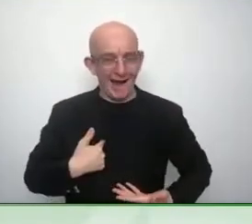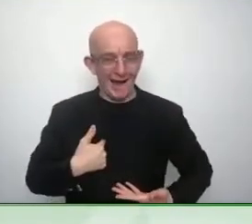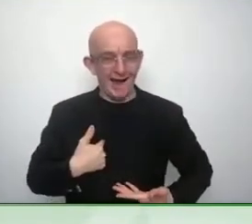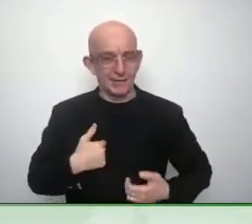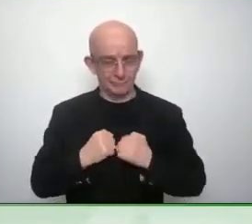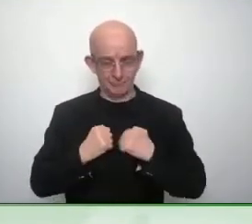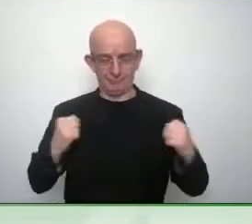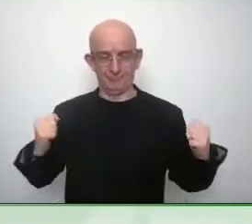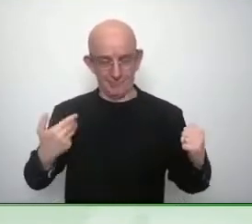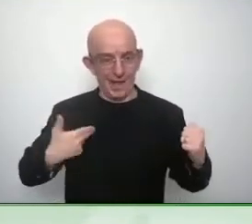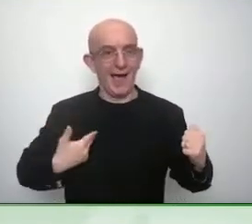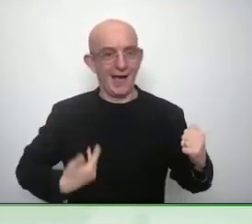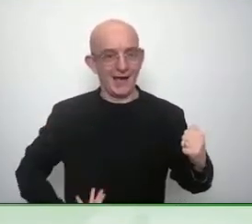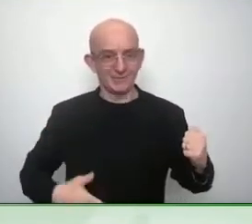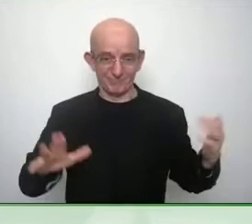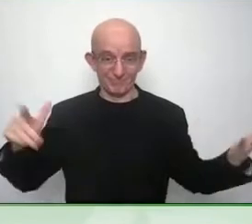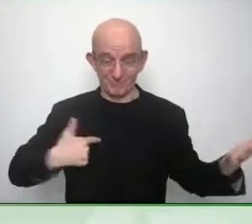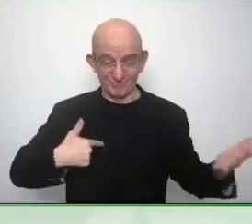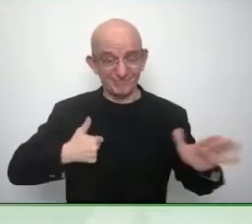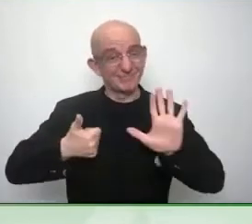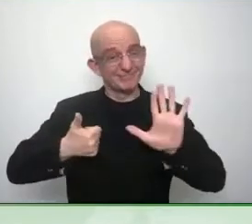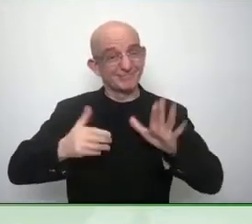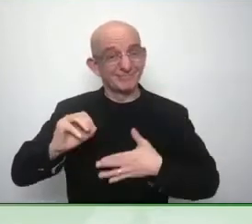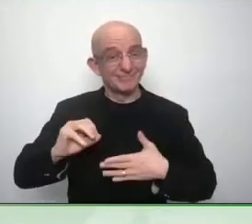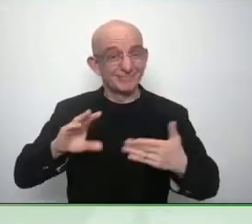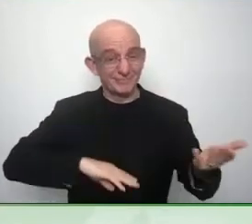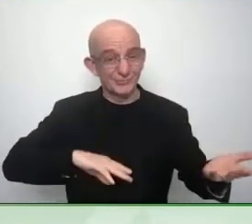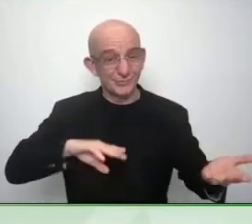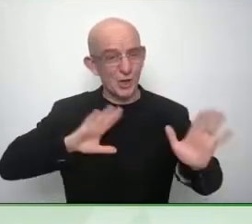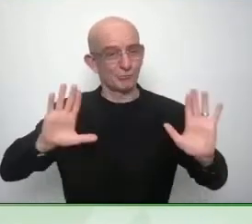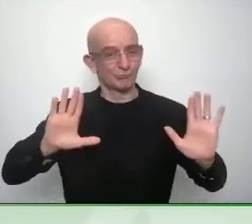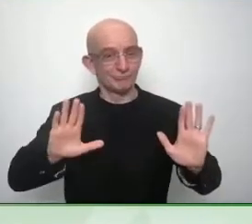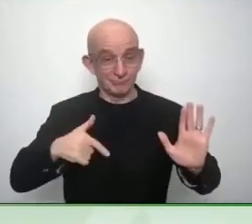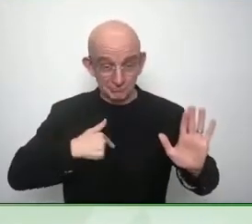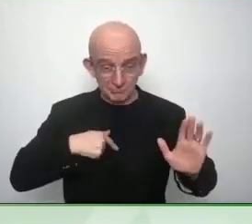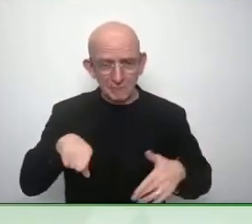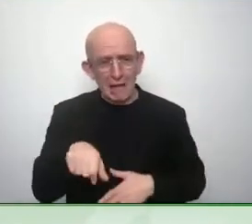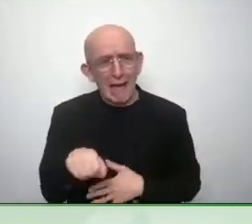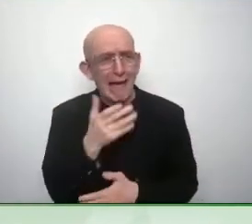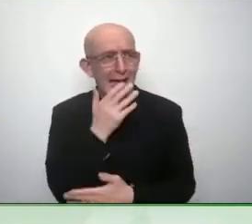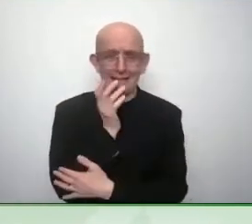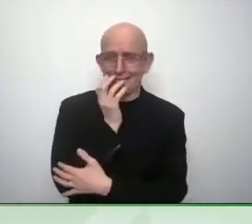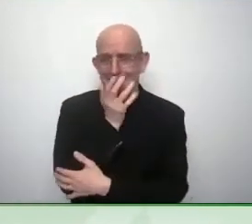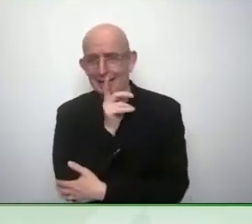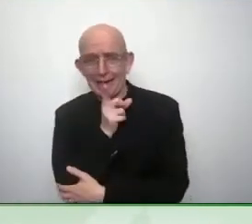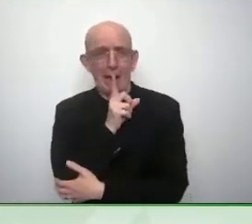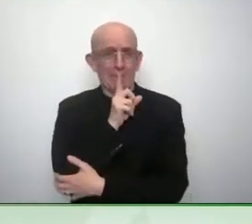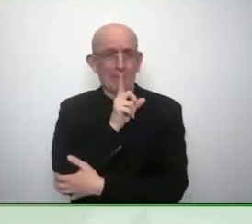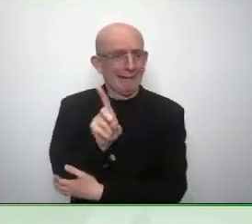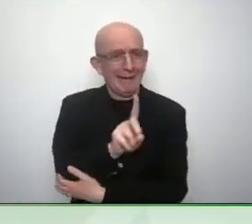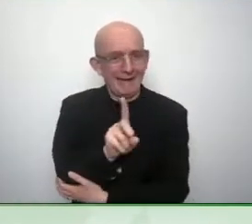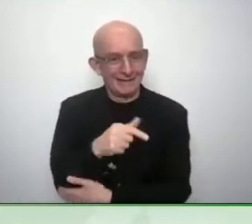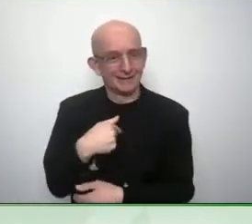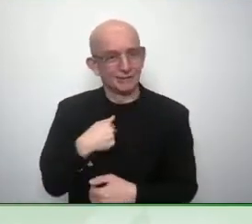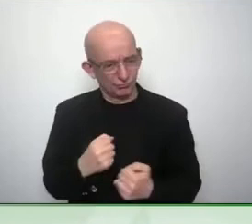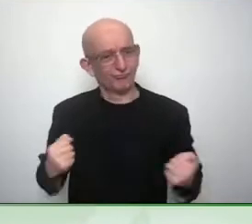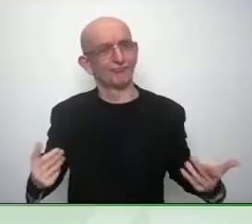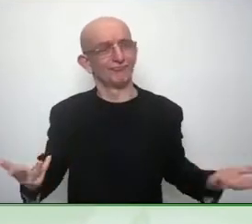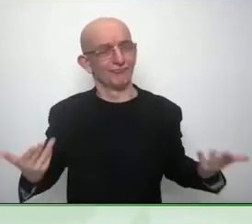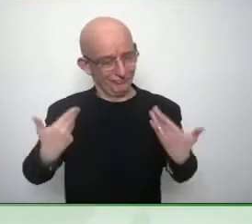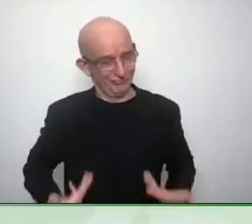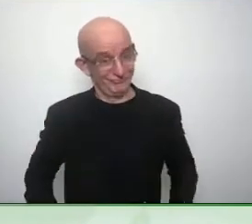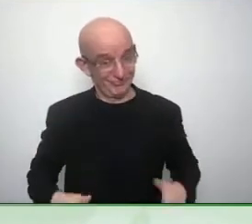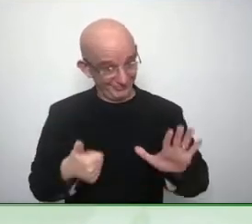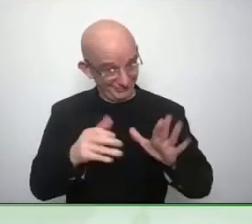elders right support legacy of what's coming so I was worried about my daughter as a mother and I myself